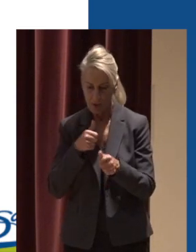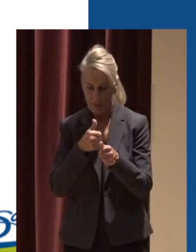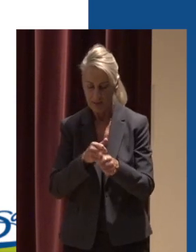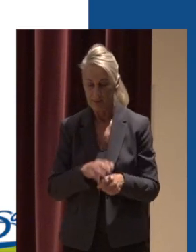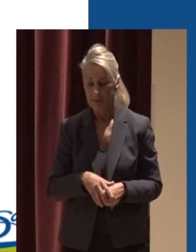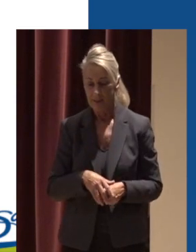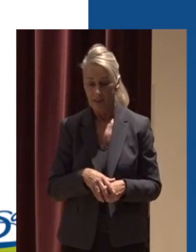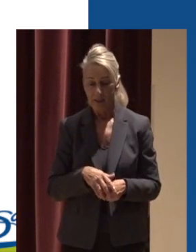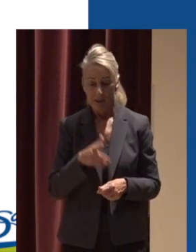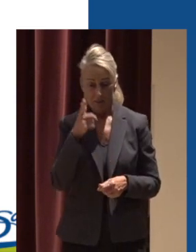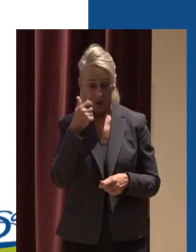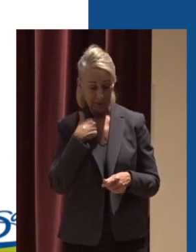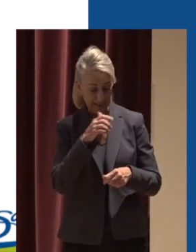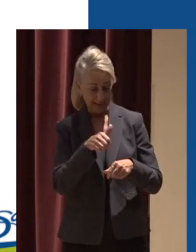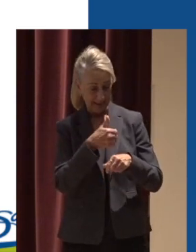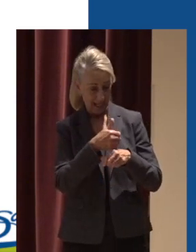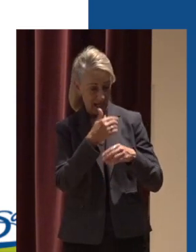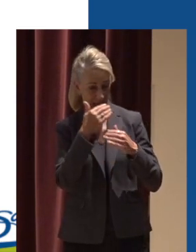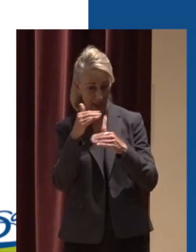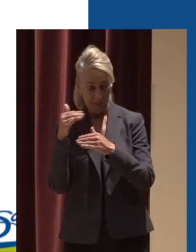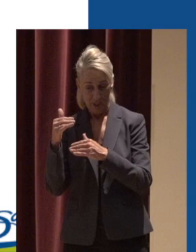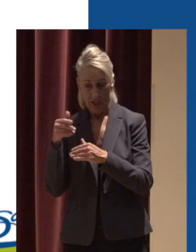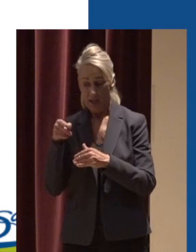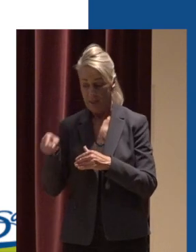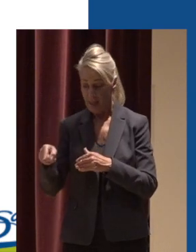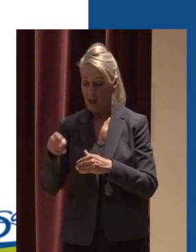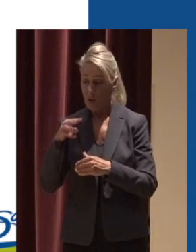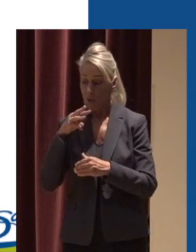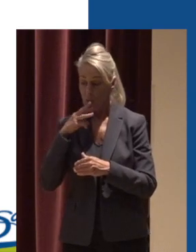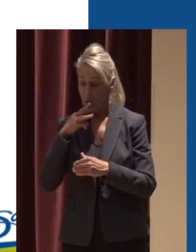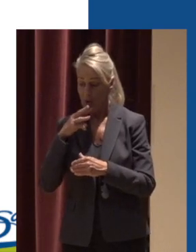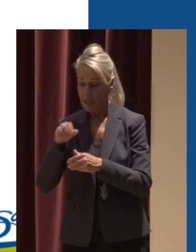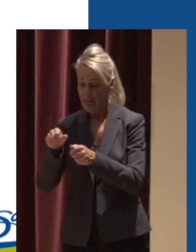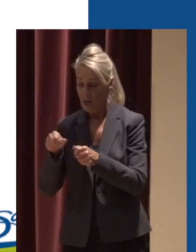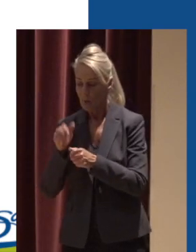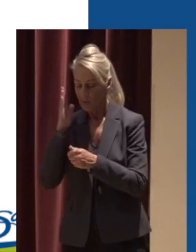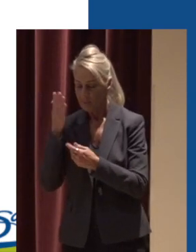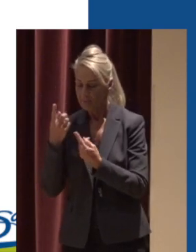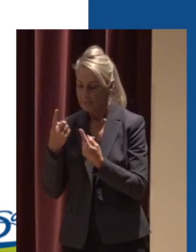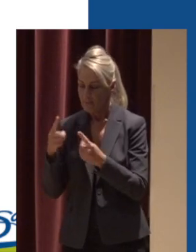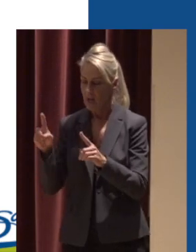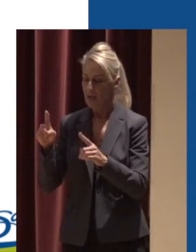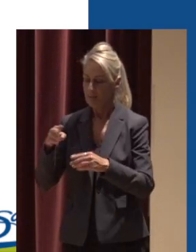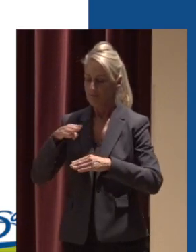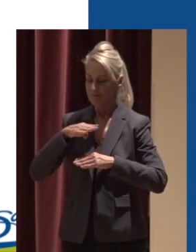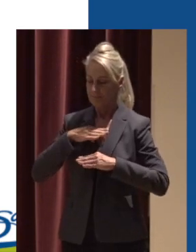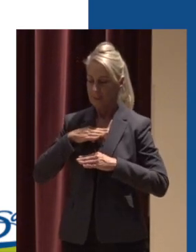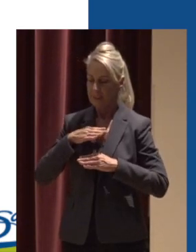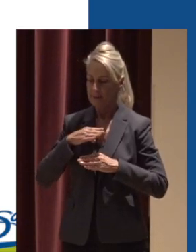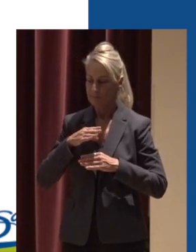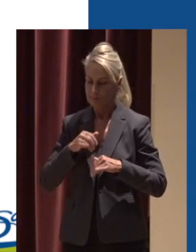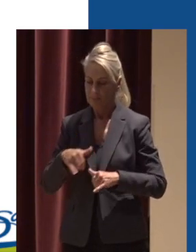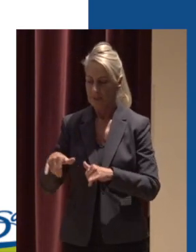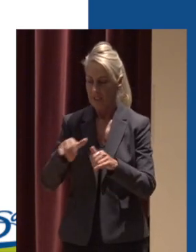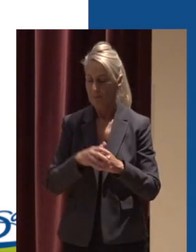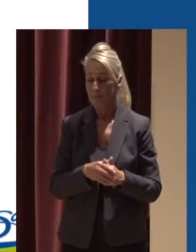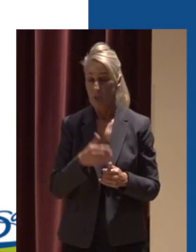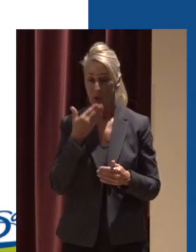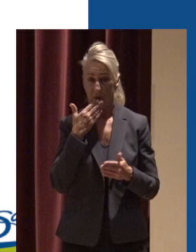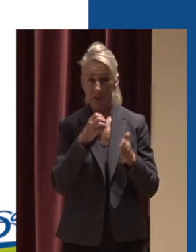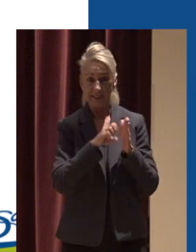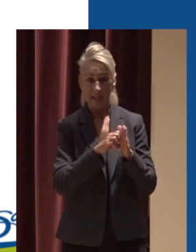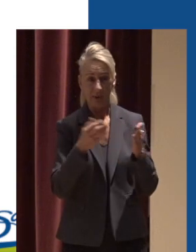setting these limits the goal is that the impaired water body will eventually meet the water quality standard a good example of this for Salem